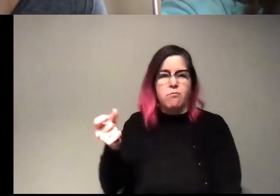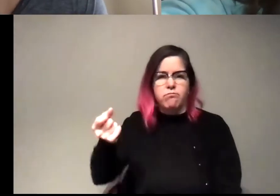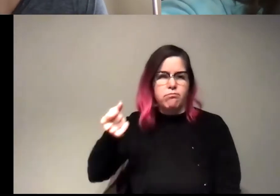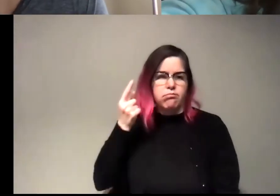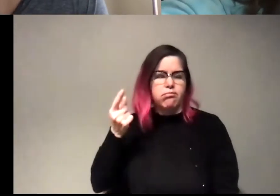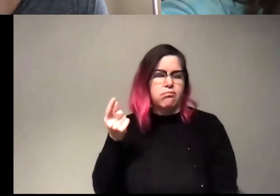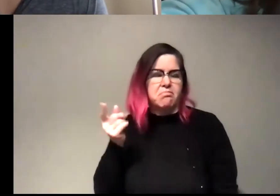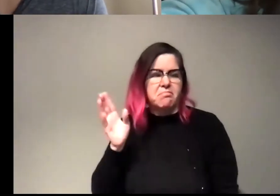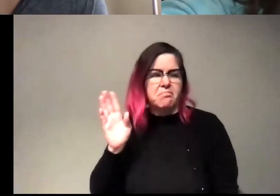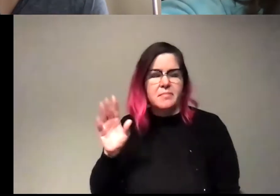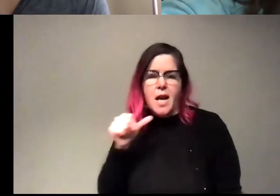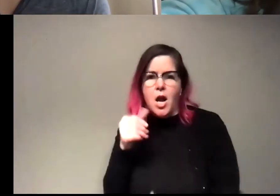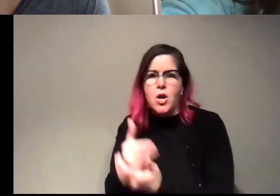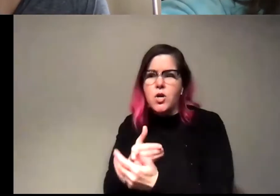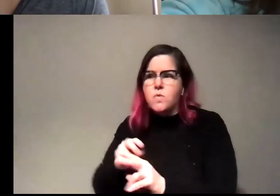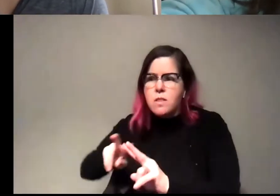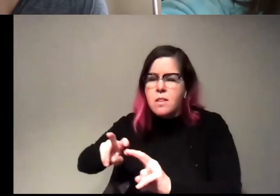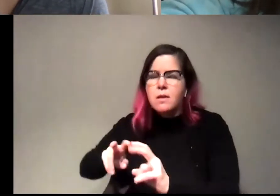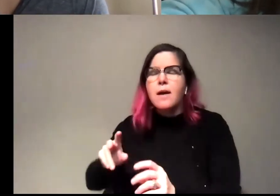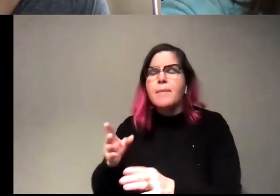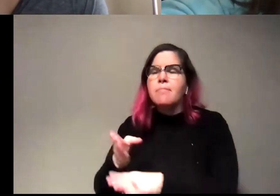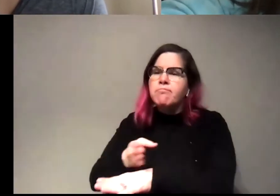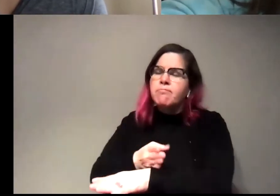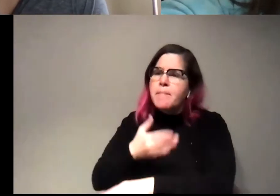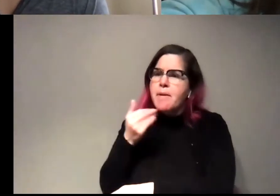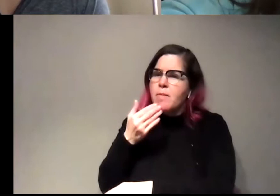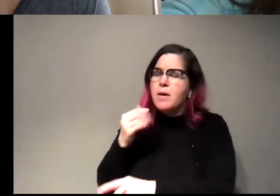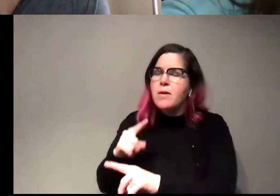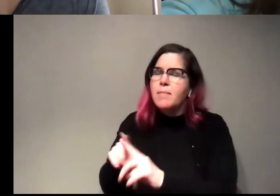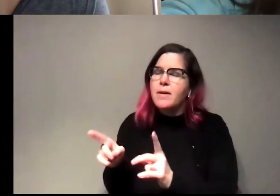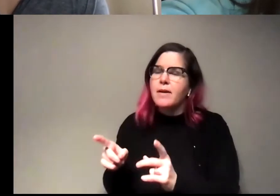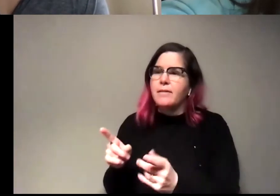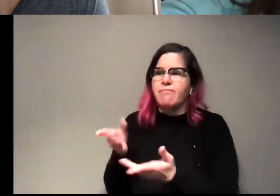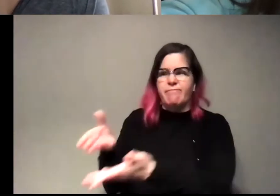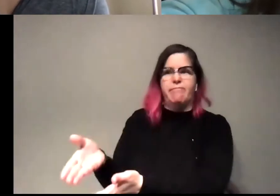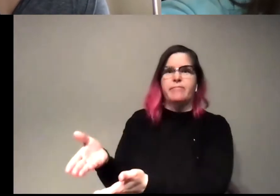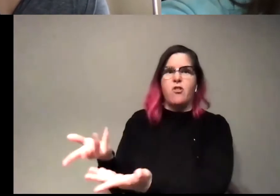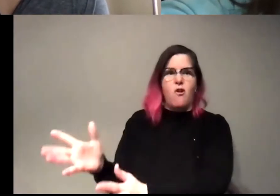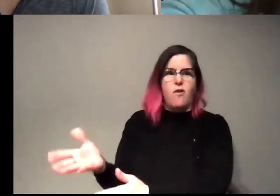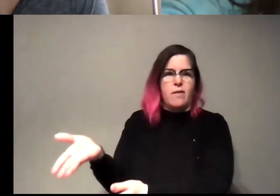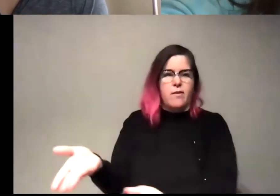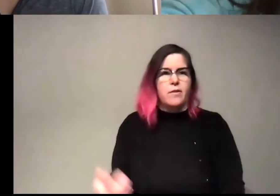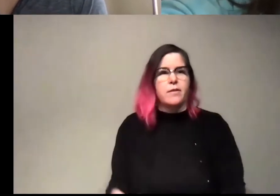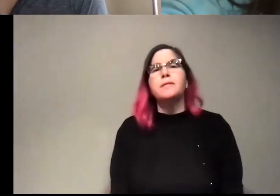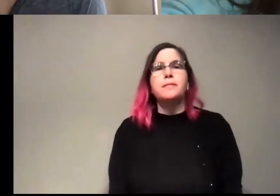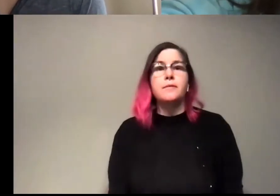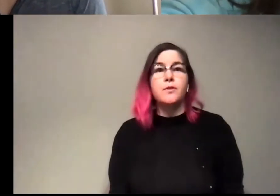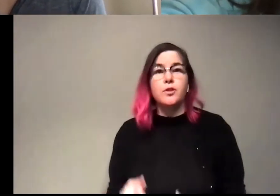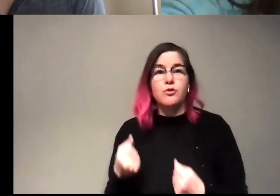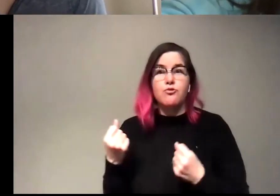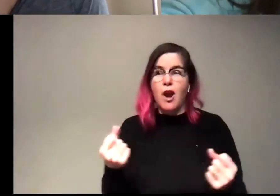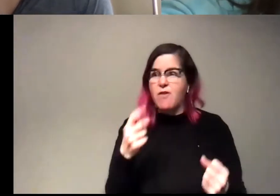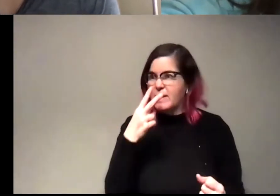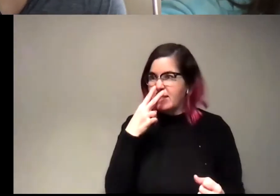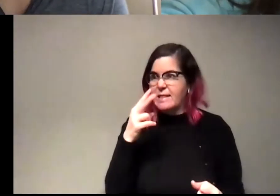right. Uh, you know, they're making them better, but like, you know, they're there, like, you know, you can drive around and see giant